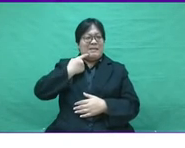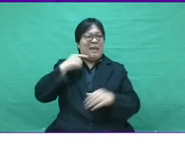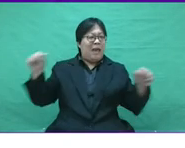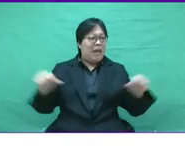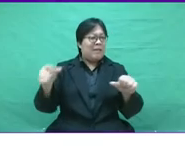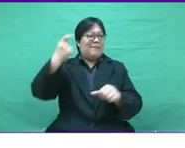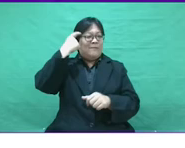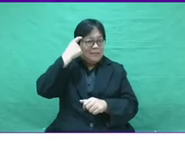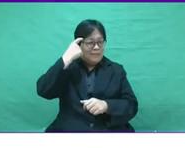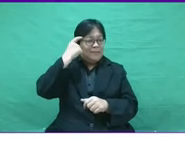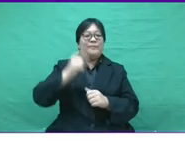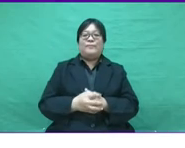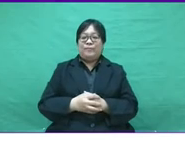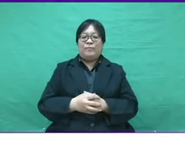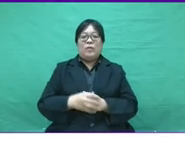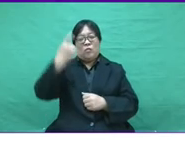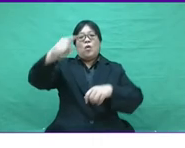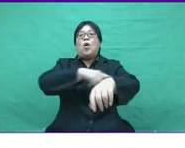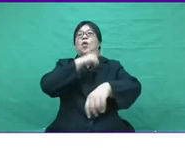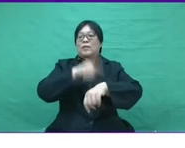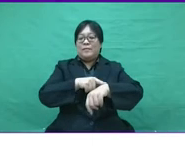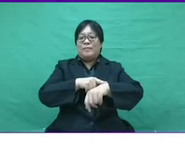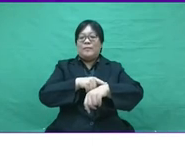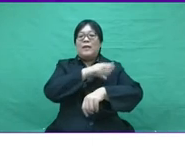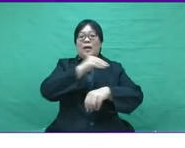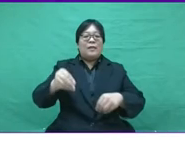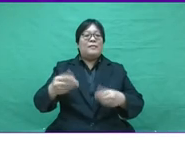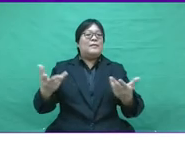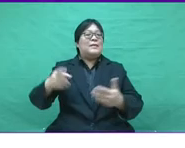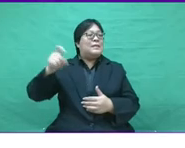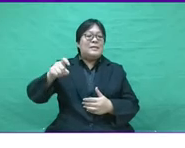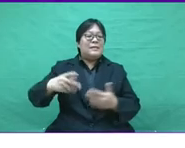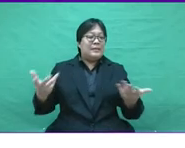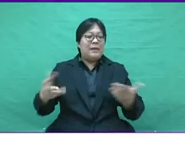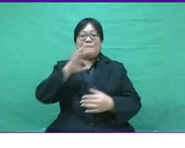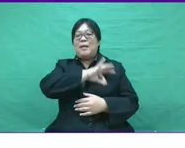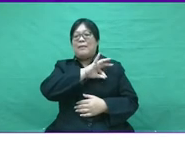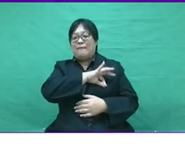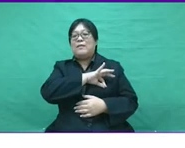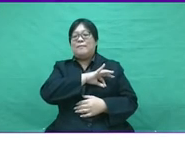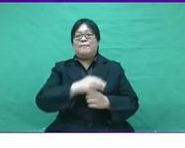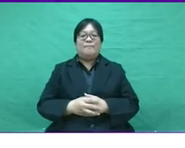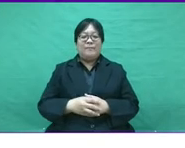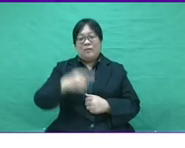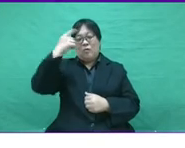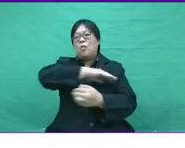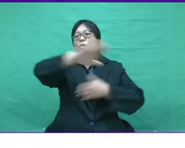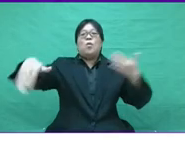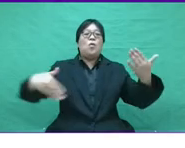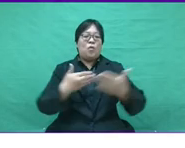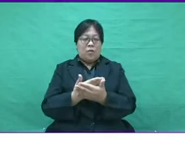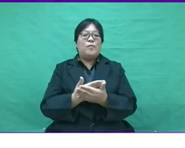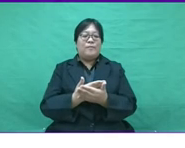that SME owners must seriously, proactively think for the long term and put the most